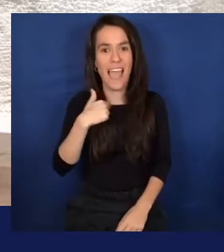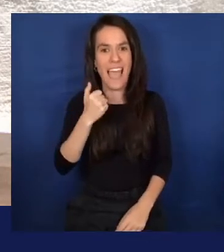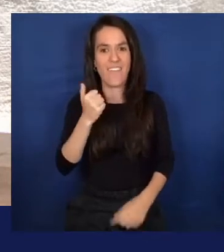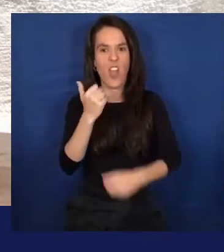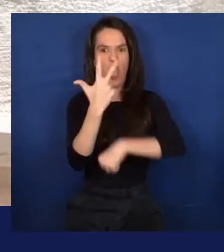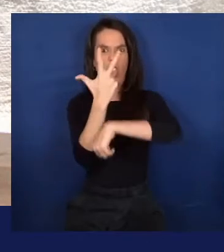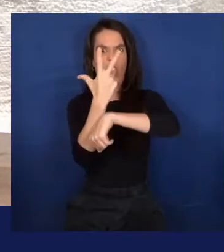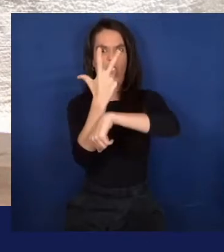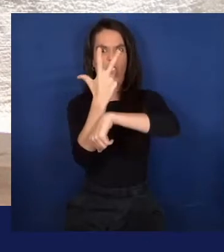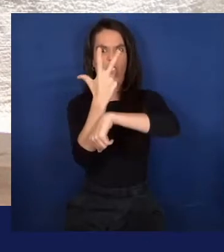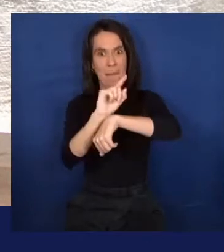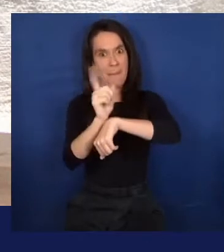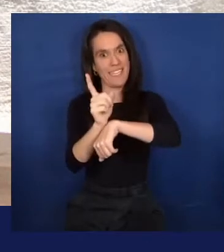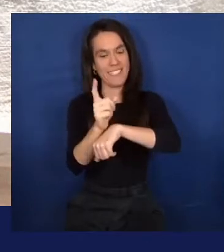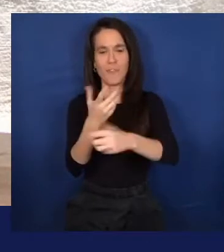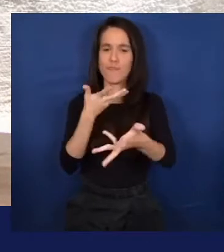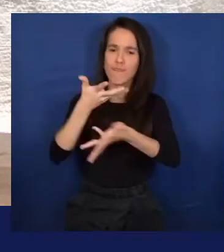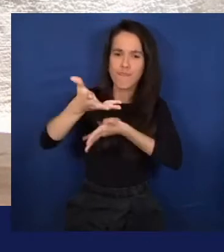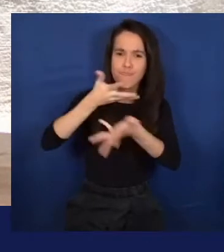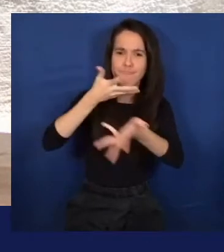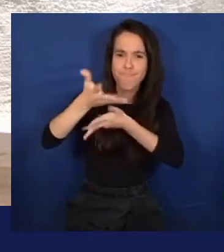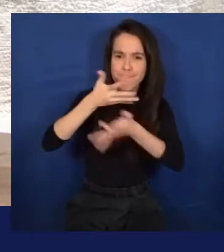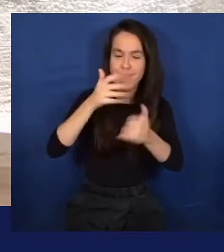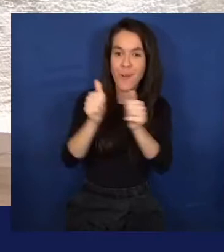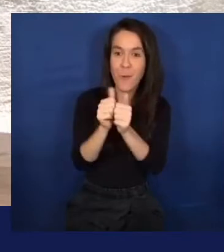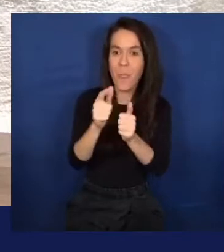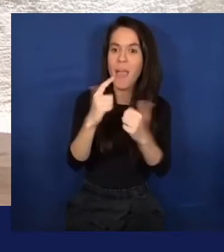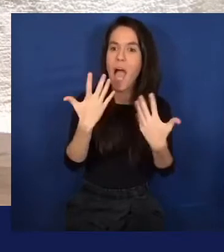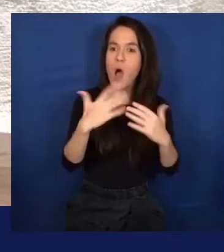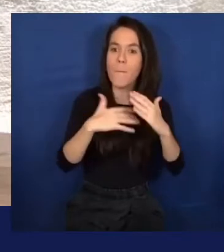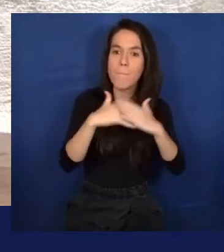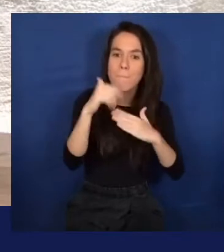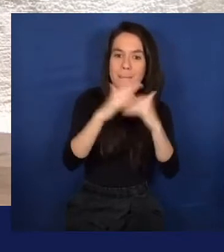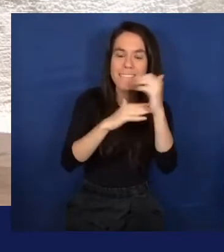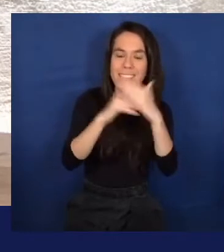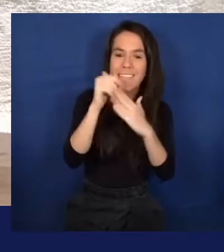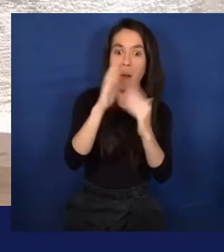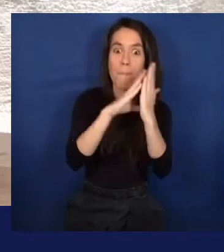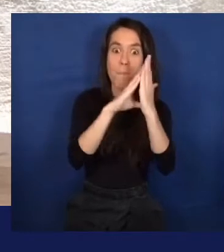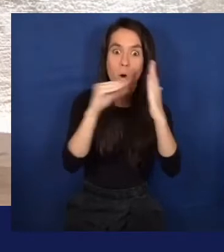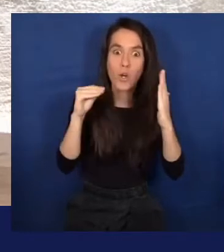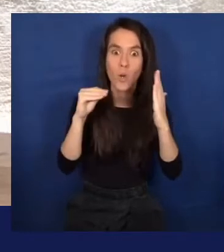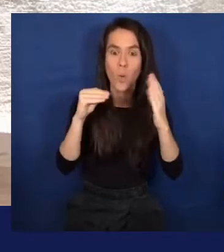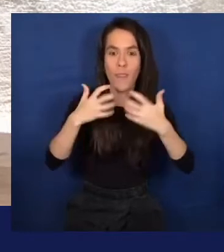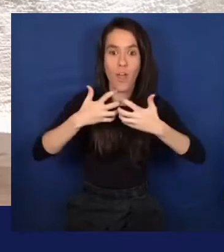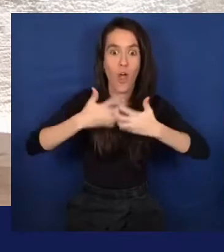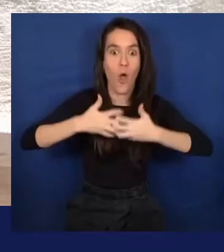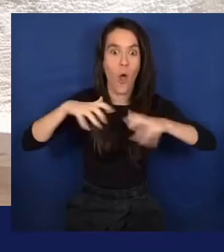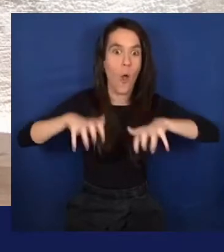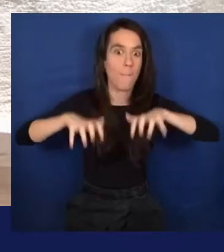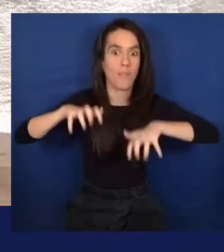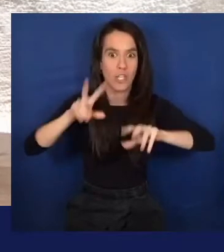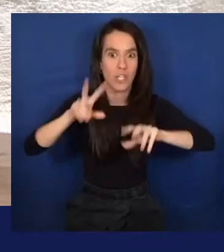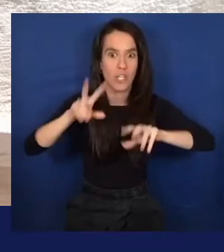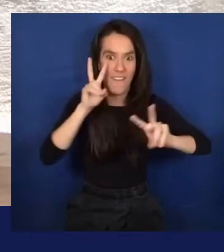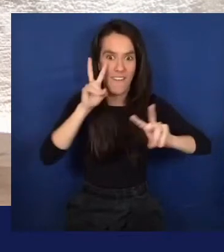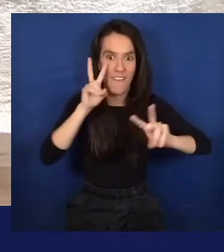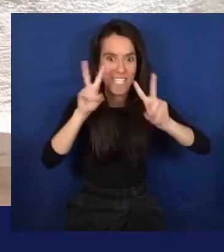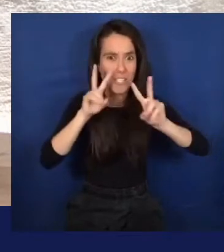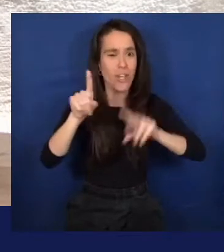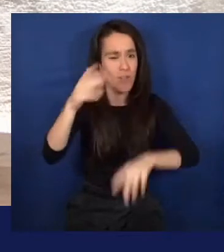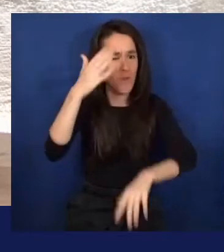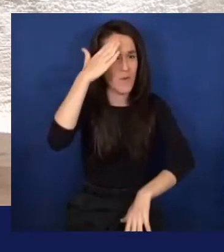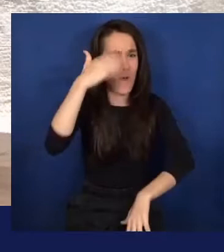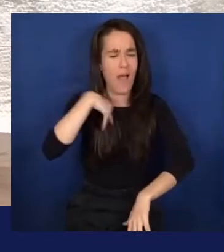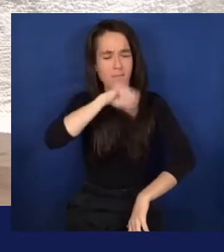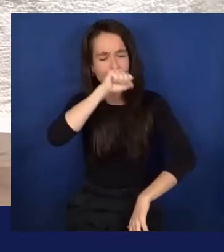Oh, wow. Building models with computer vision. And as you know or may not know, I am a huge fan of